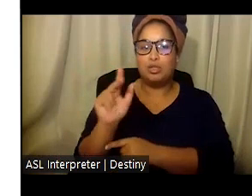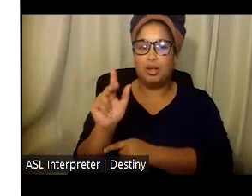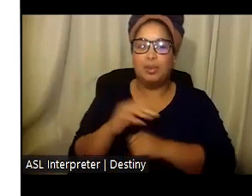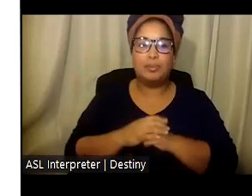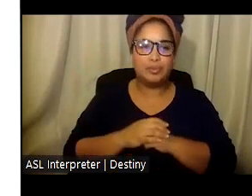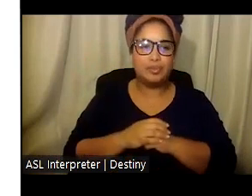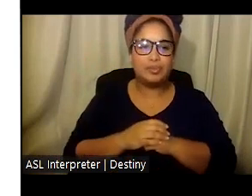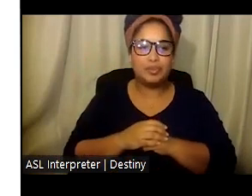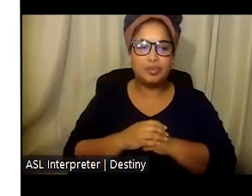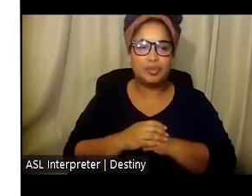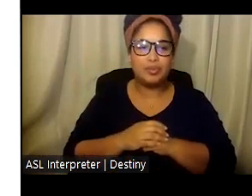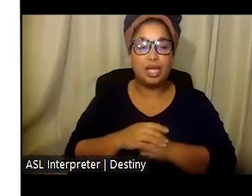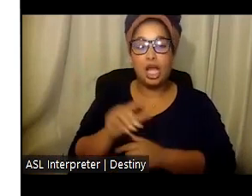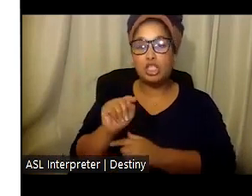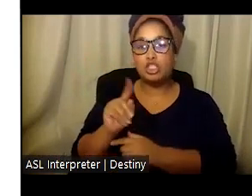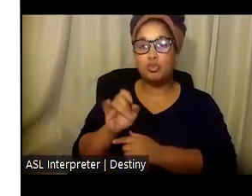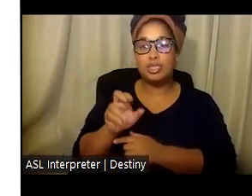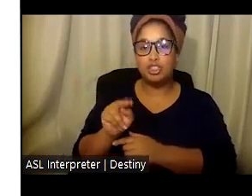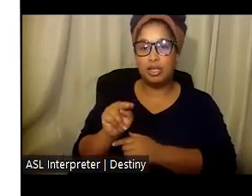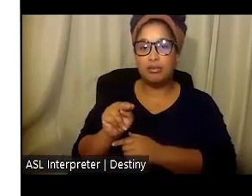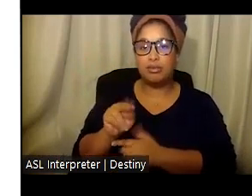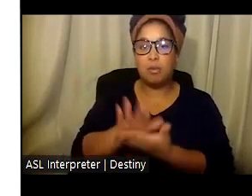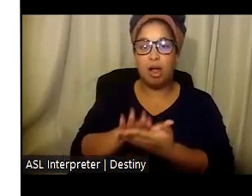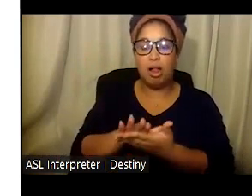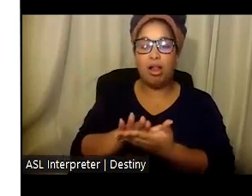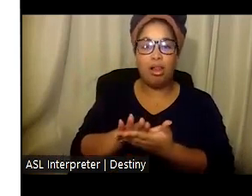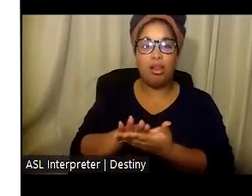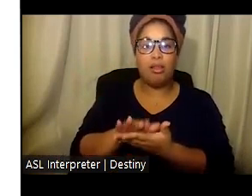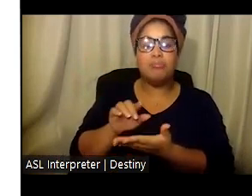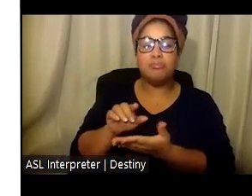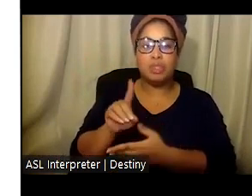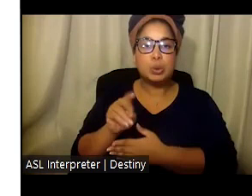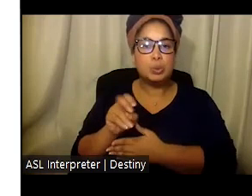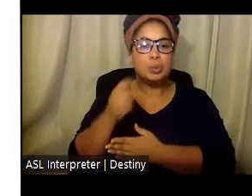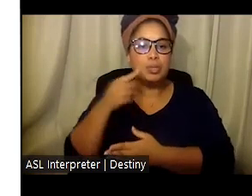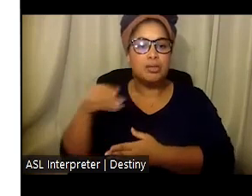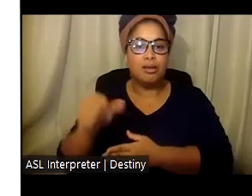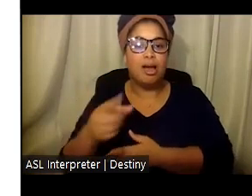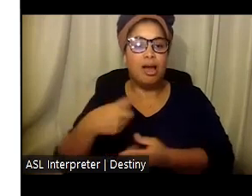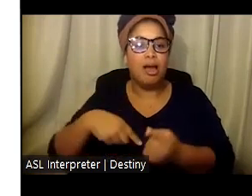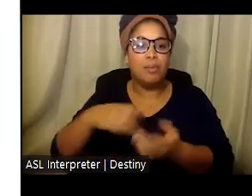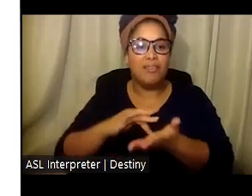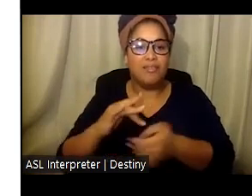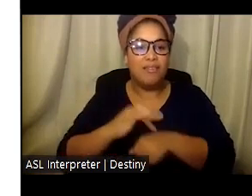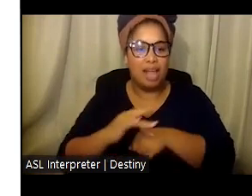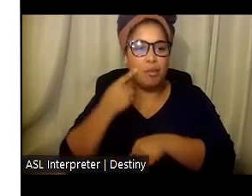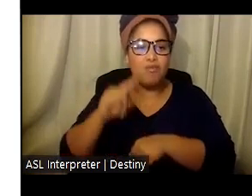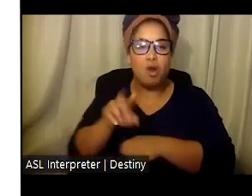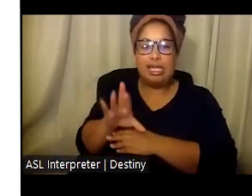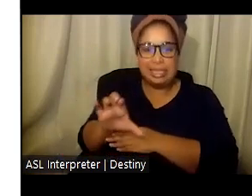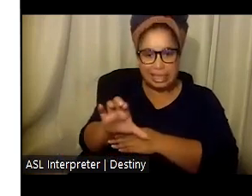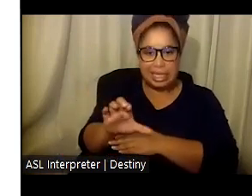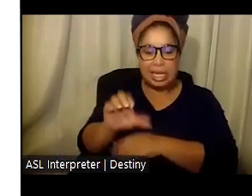The tuition reimbursement program offers tuition reimbursement for regional center employees who seek advanced